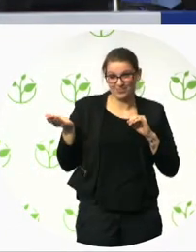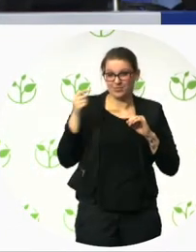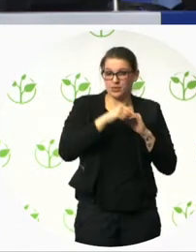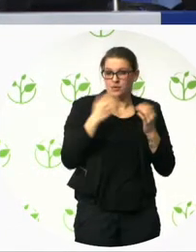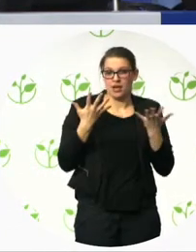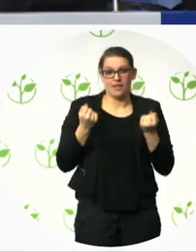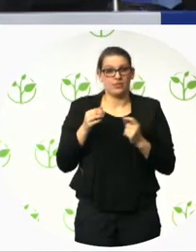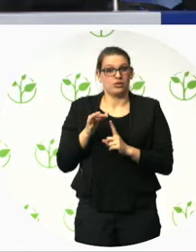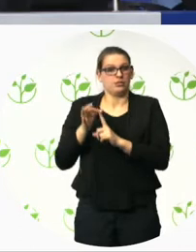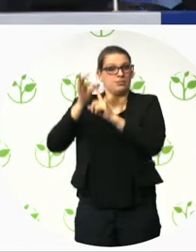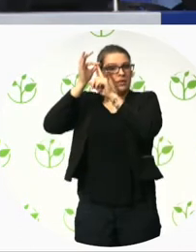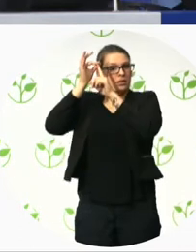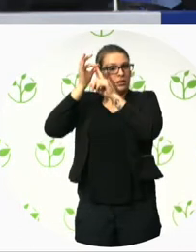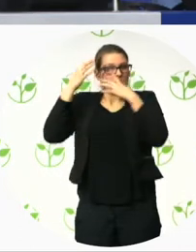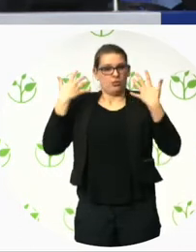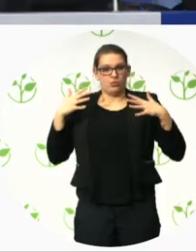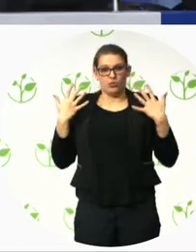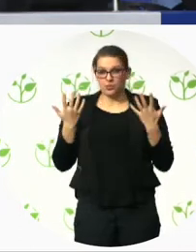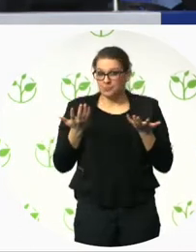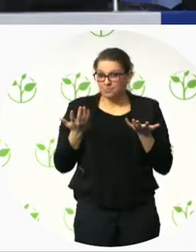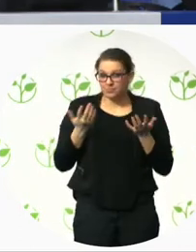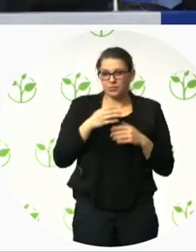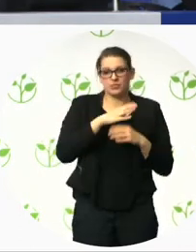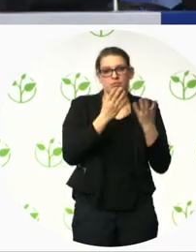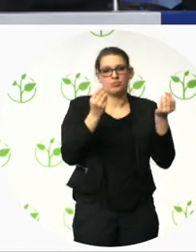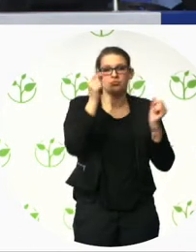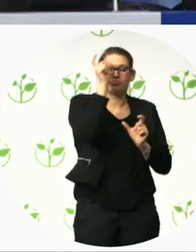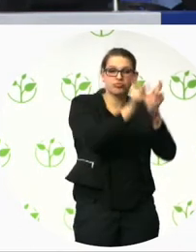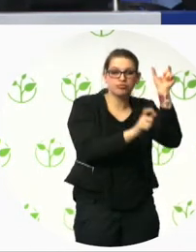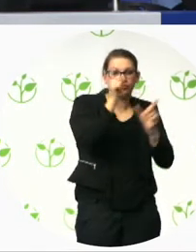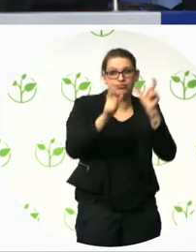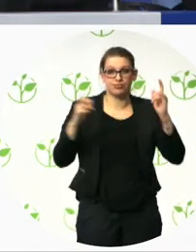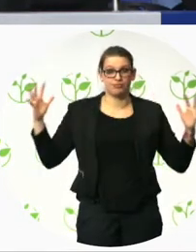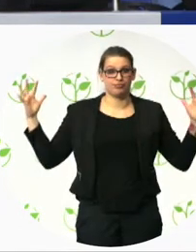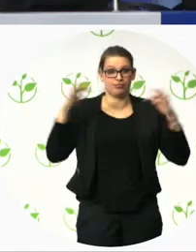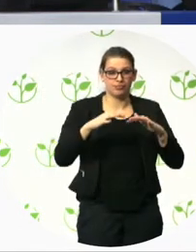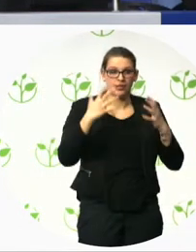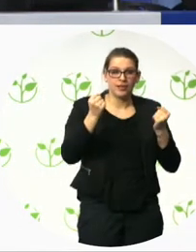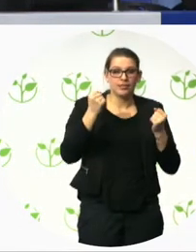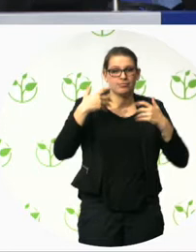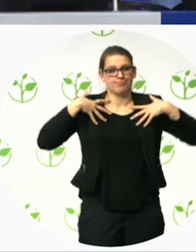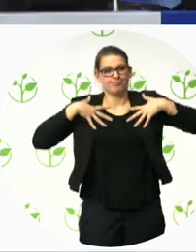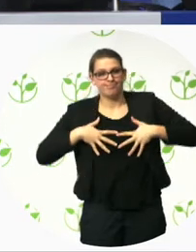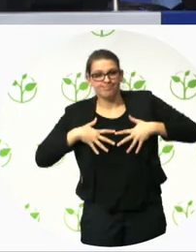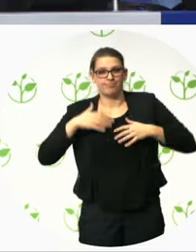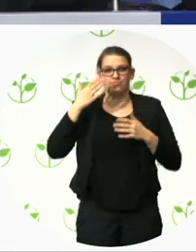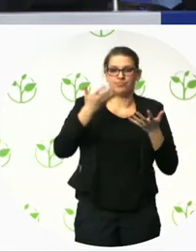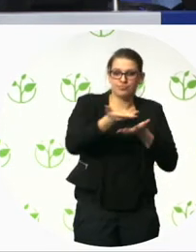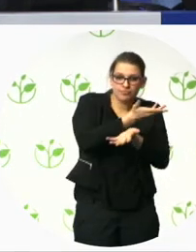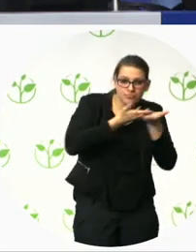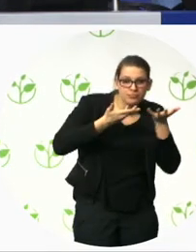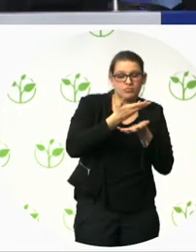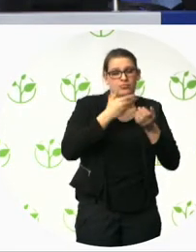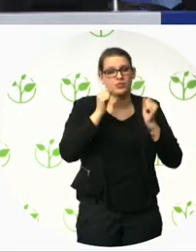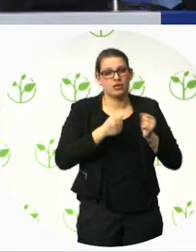of people came together and created a quite high level of expertise about the topic of social inclusion and urban development.